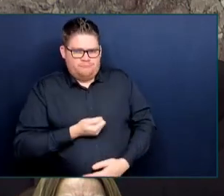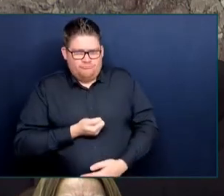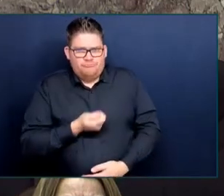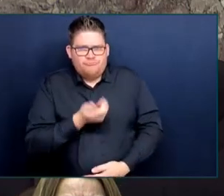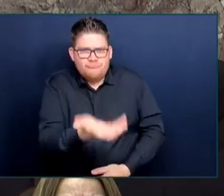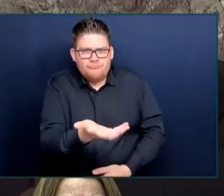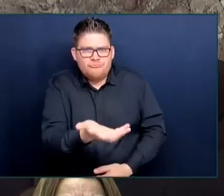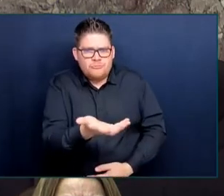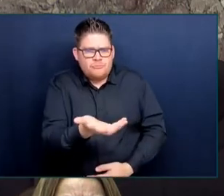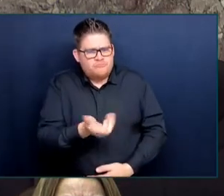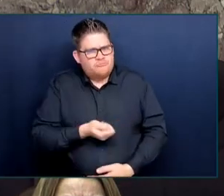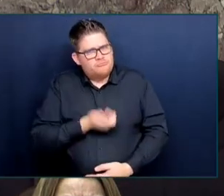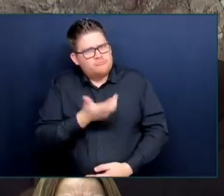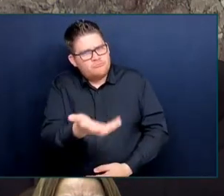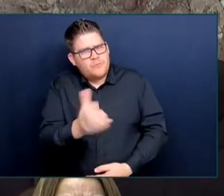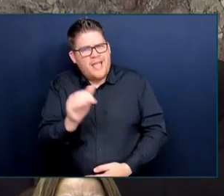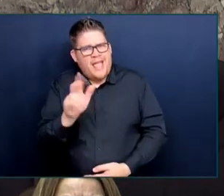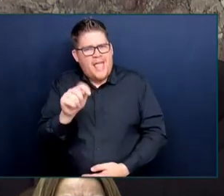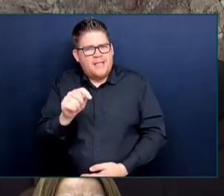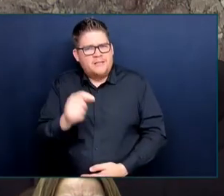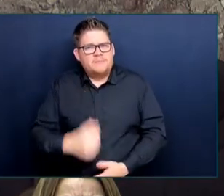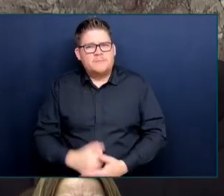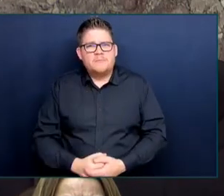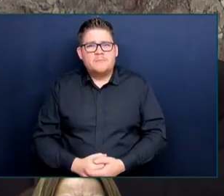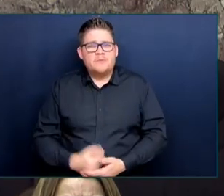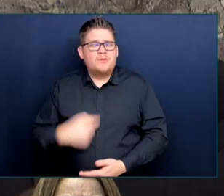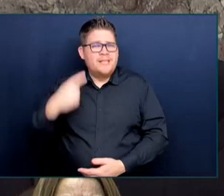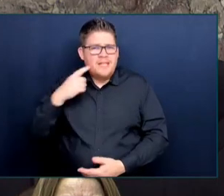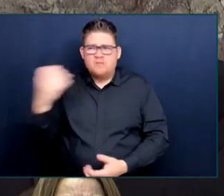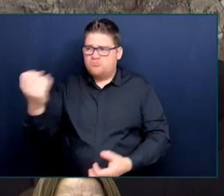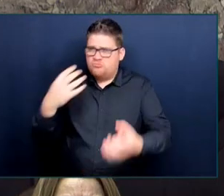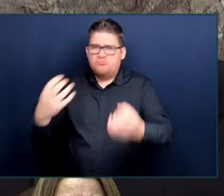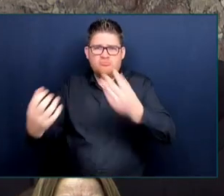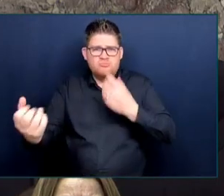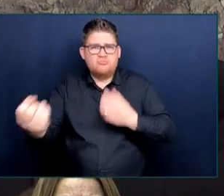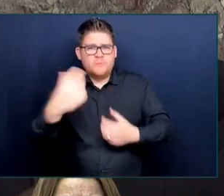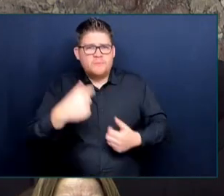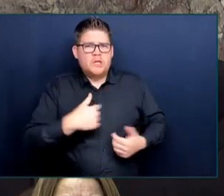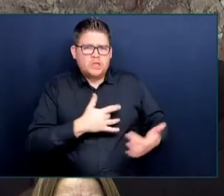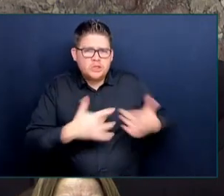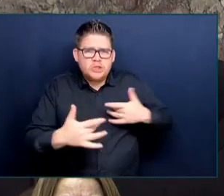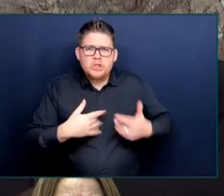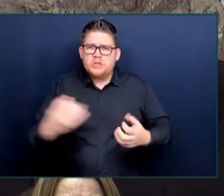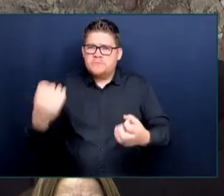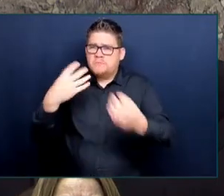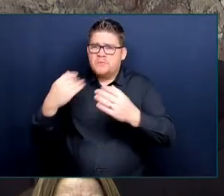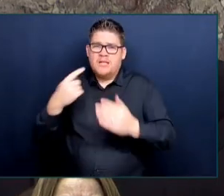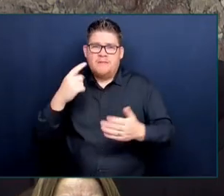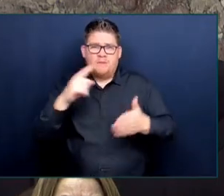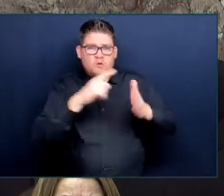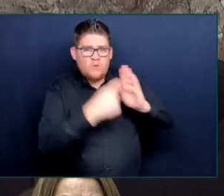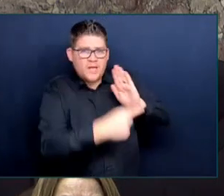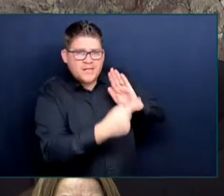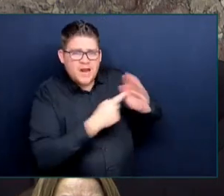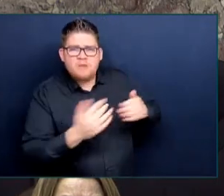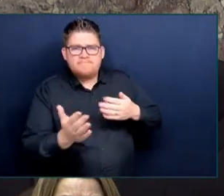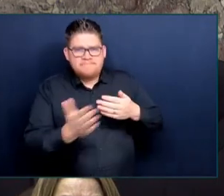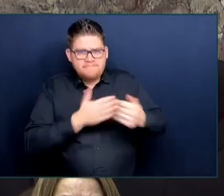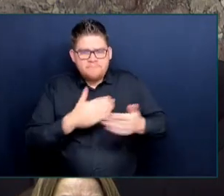critical and not. I am happy to hear from them always, Honourable Speaker. We treat every— Mr.